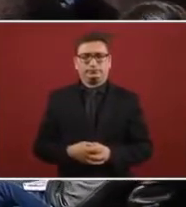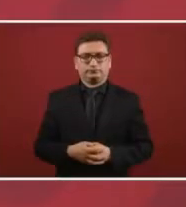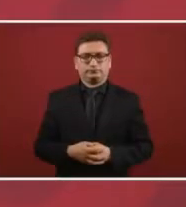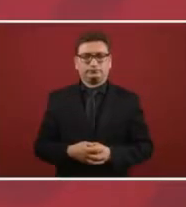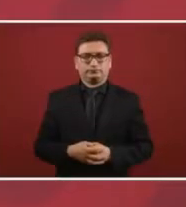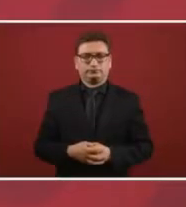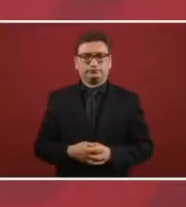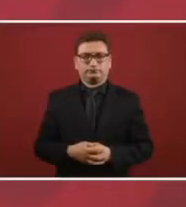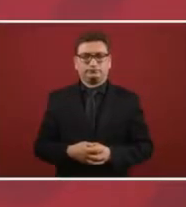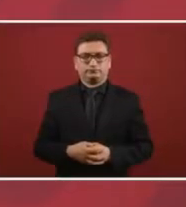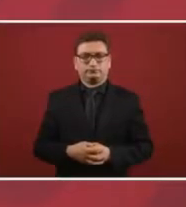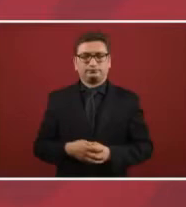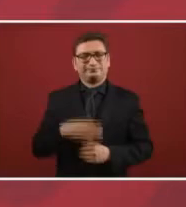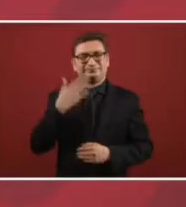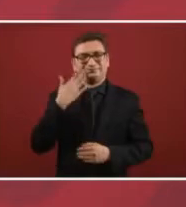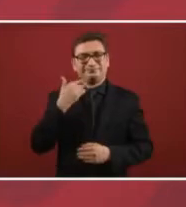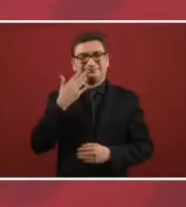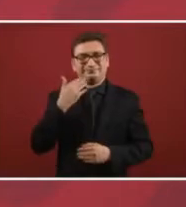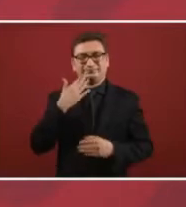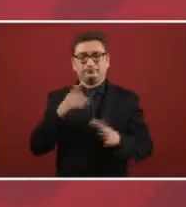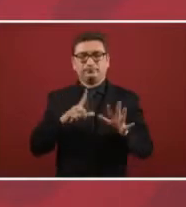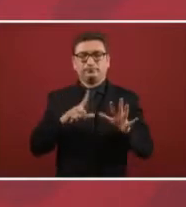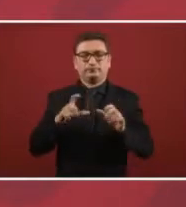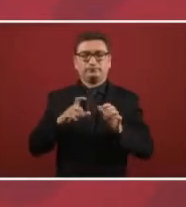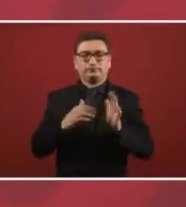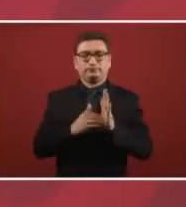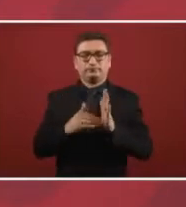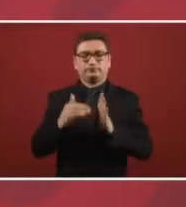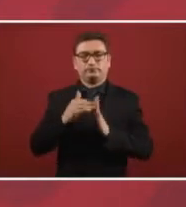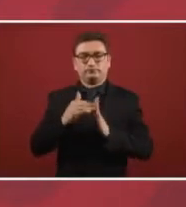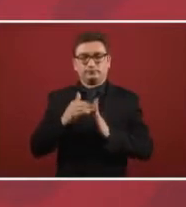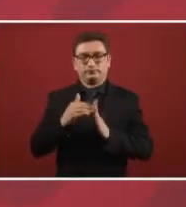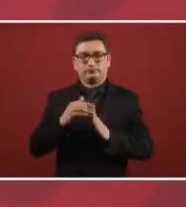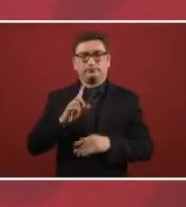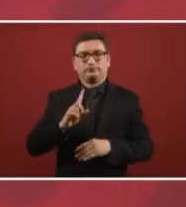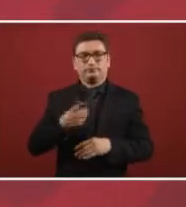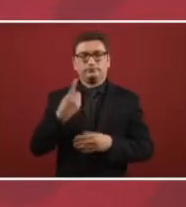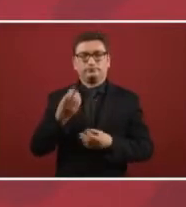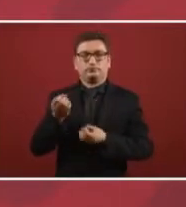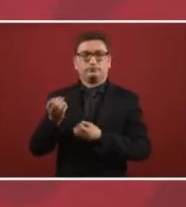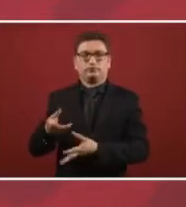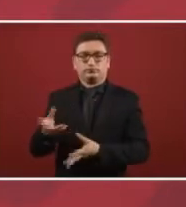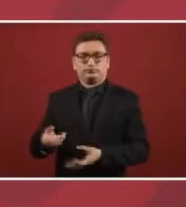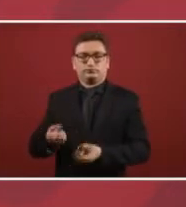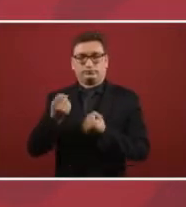And actually, they got $700 million.